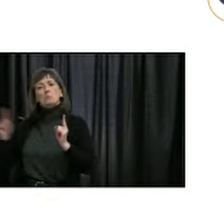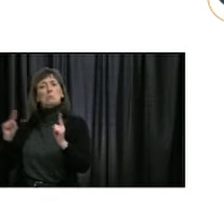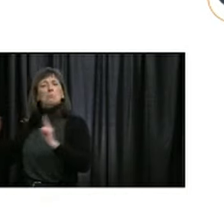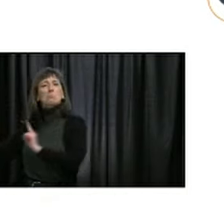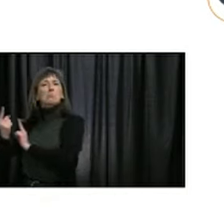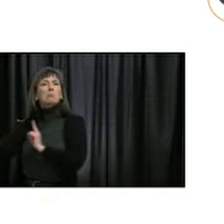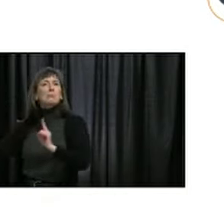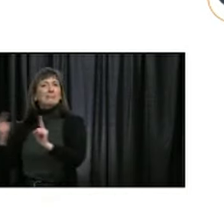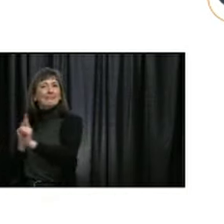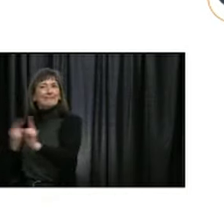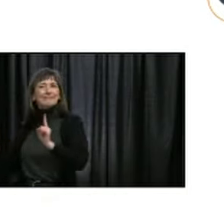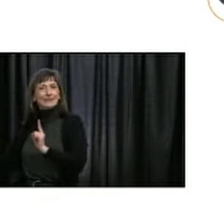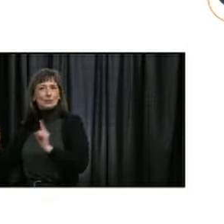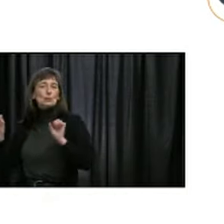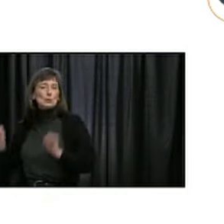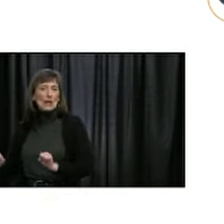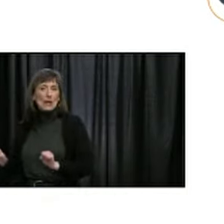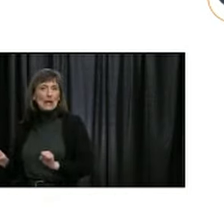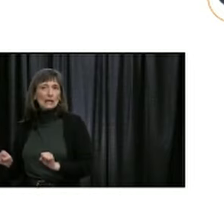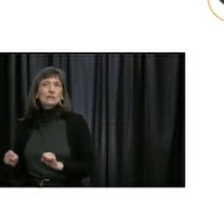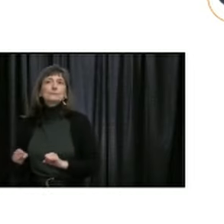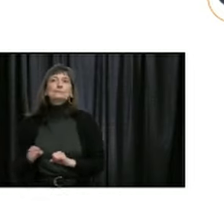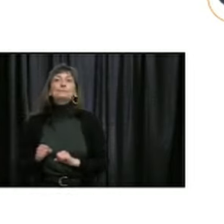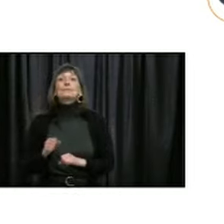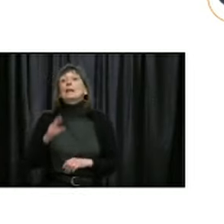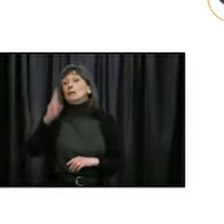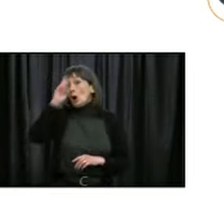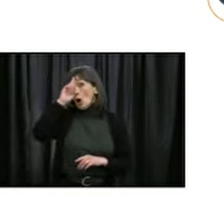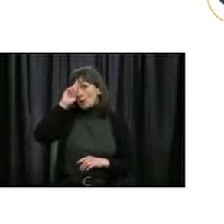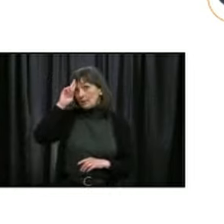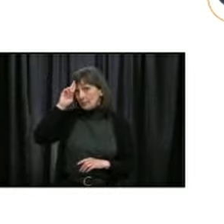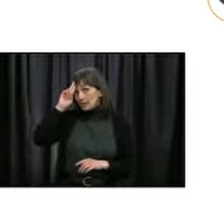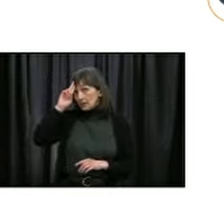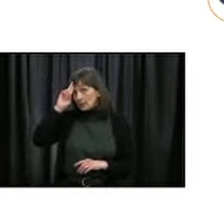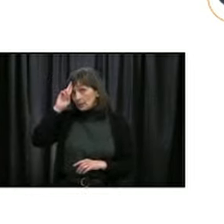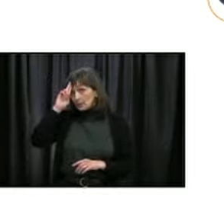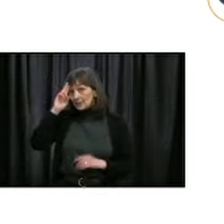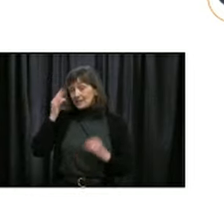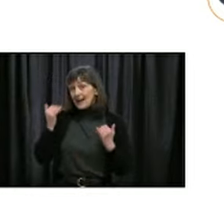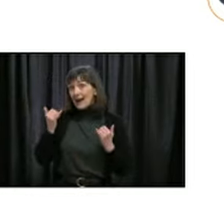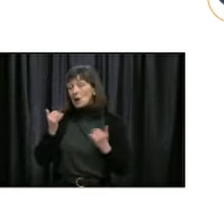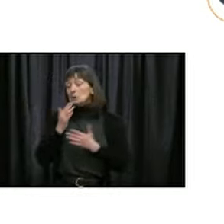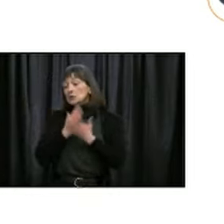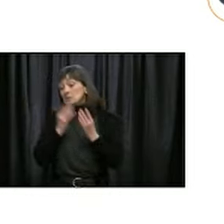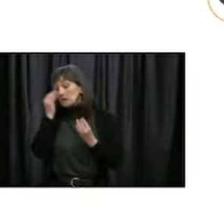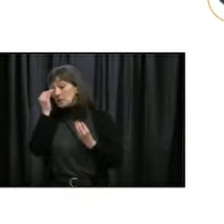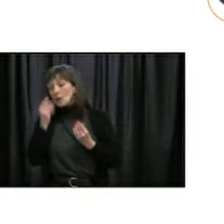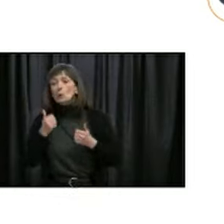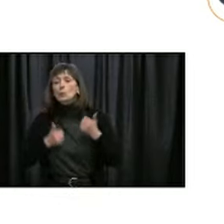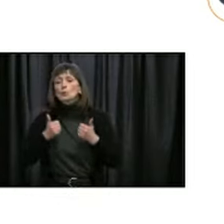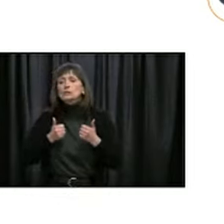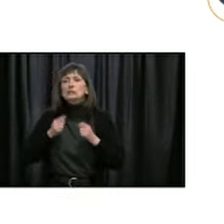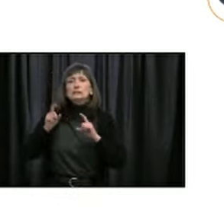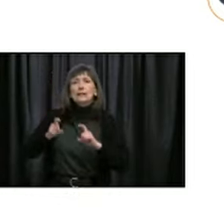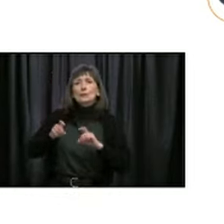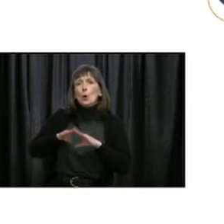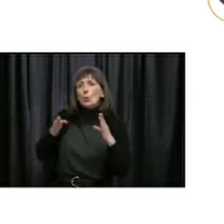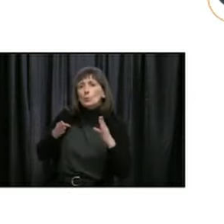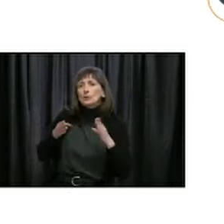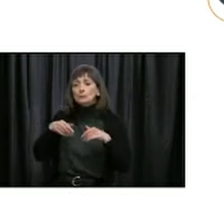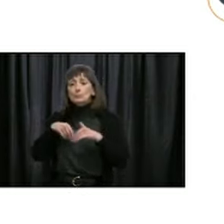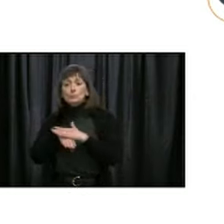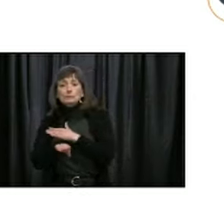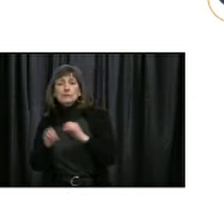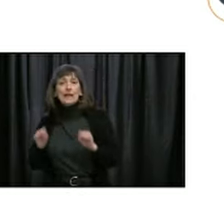feel that the regional health authorities are certainly the best people to be determining which